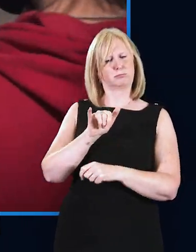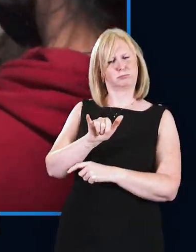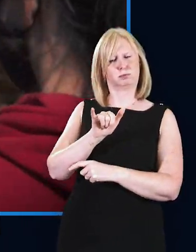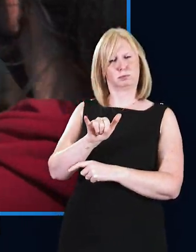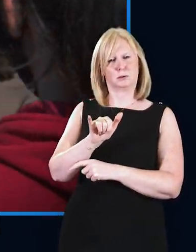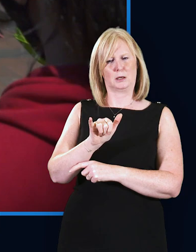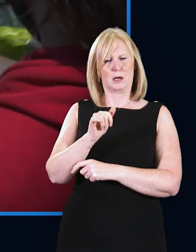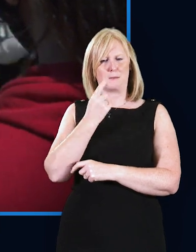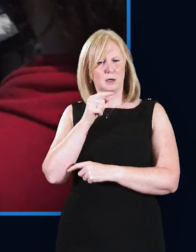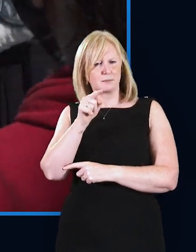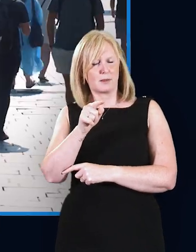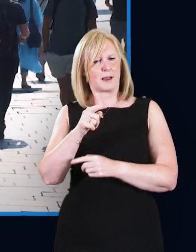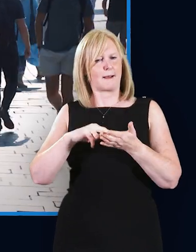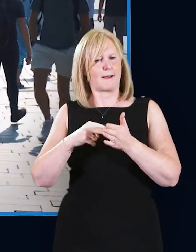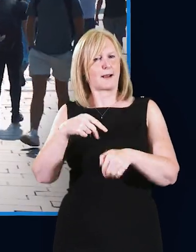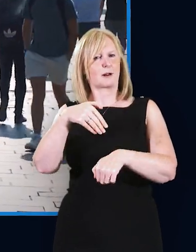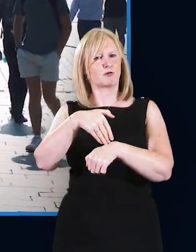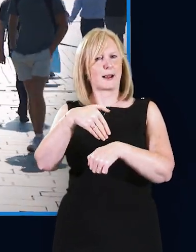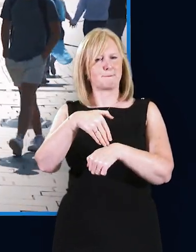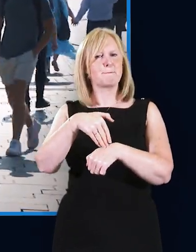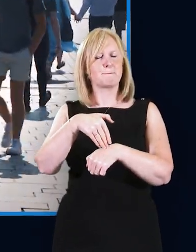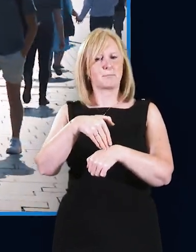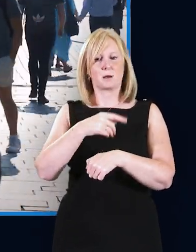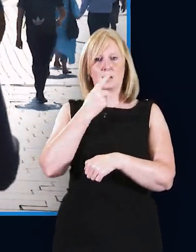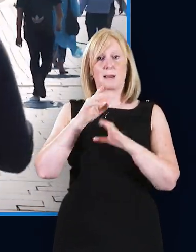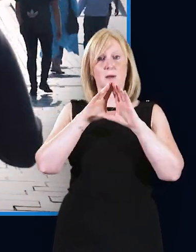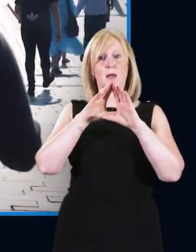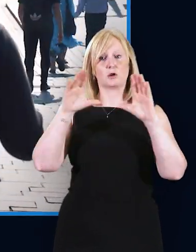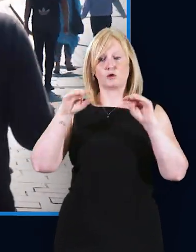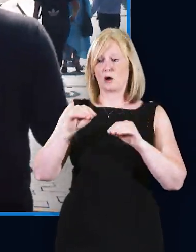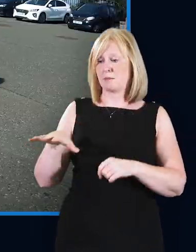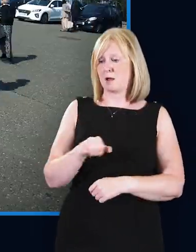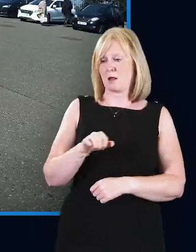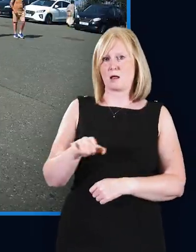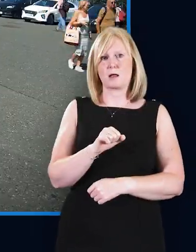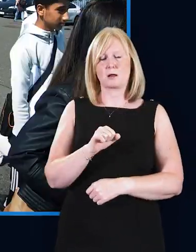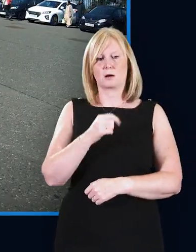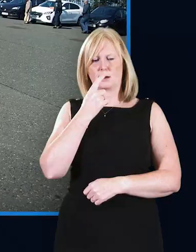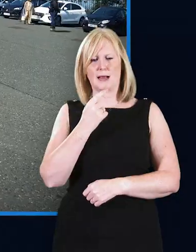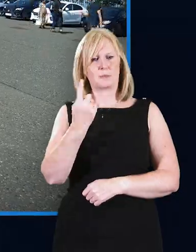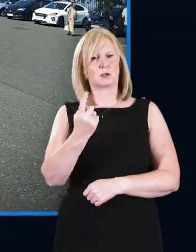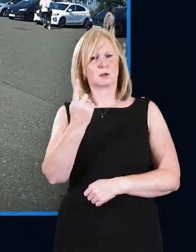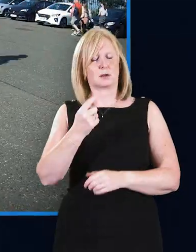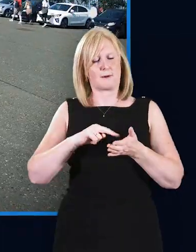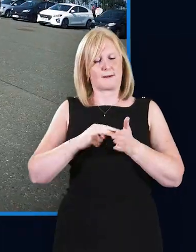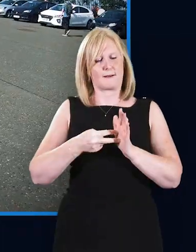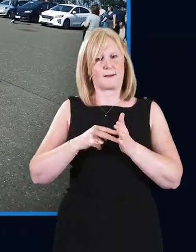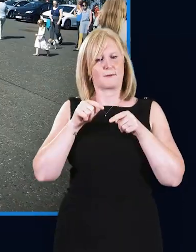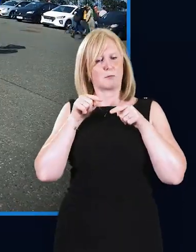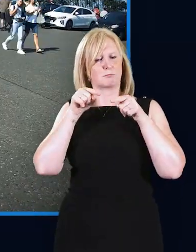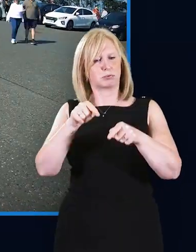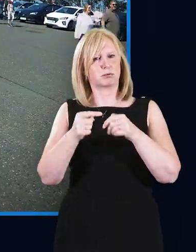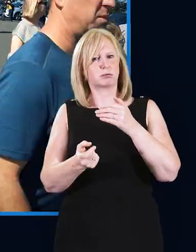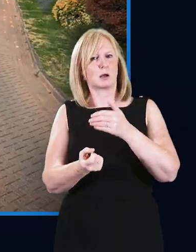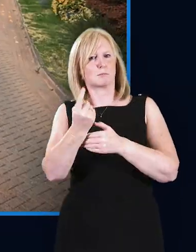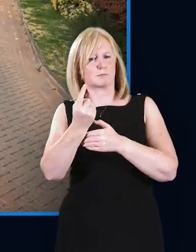that may be about to commit a crime. This can range from someone shoplifting in a town centre to an individual who is planning a terrorist attack at an